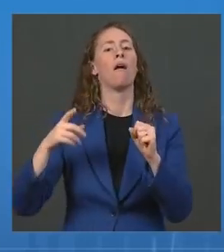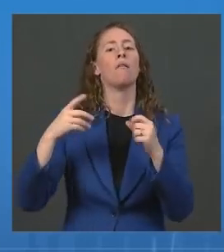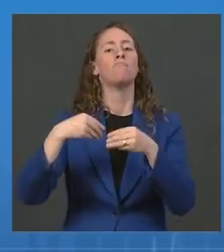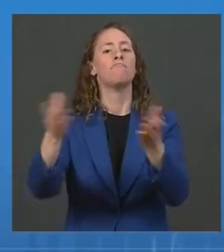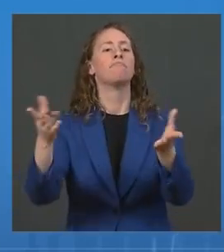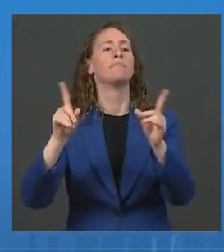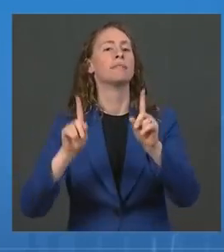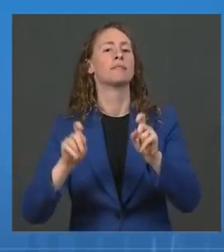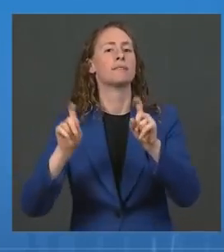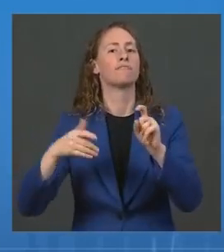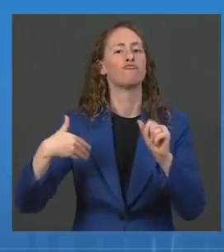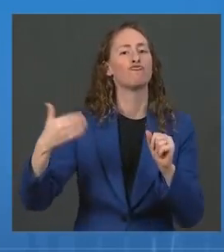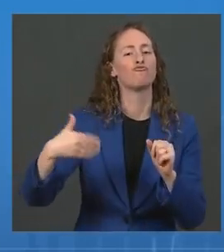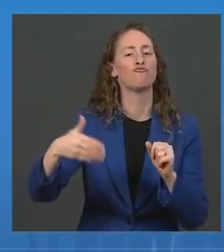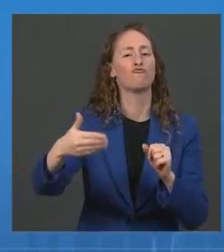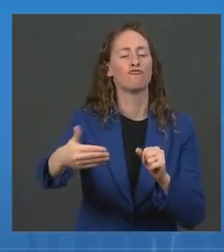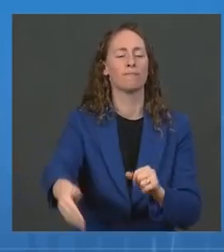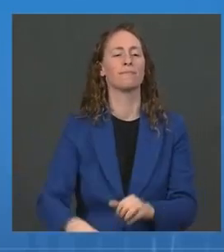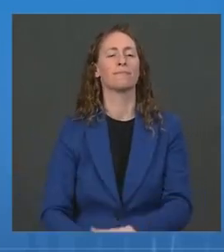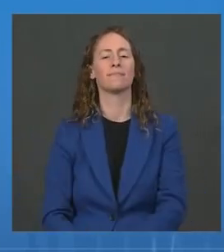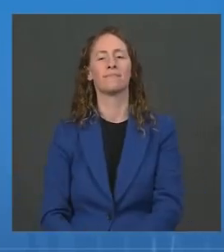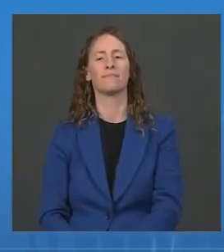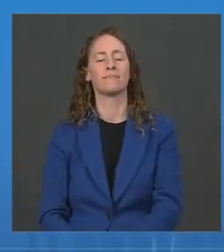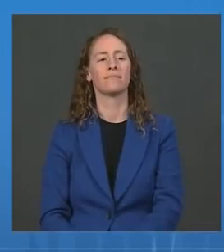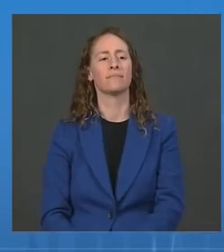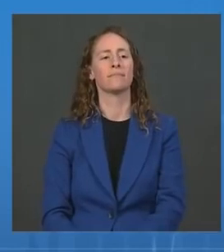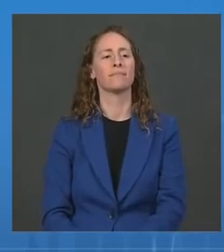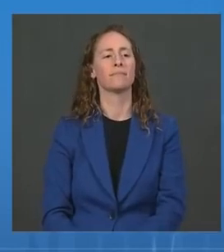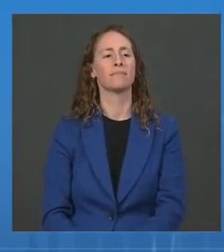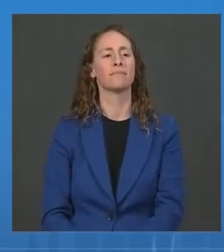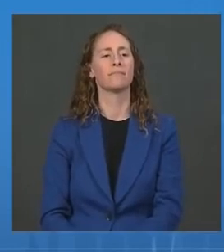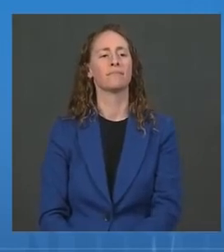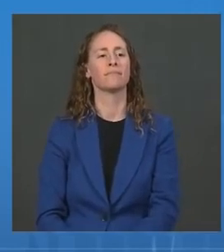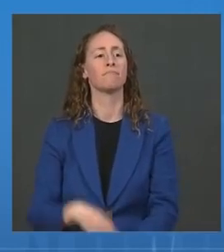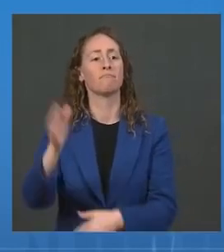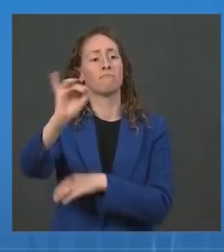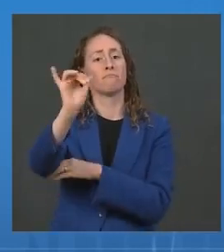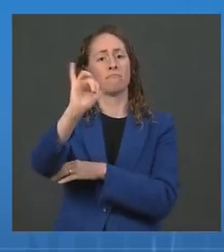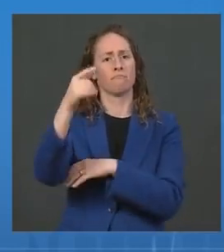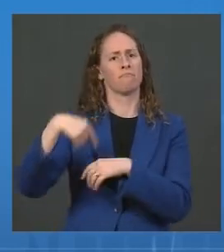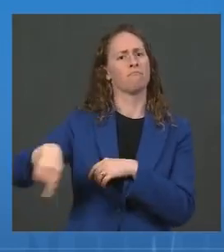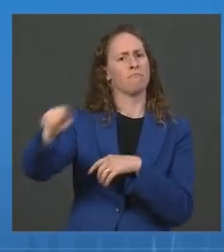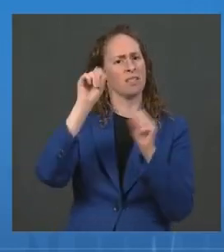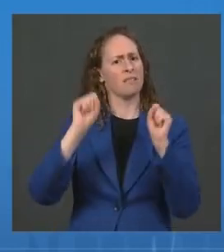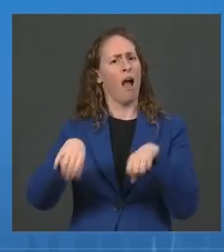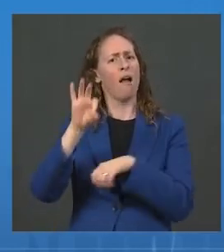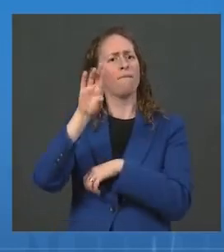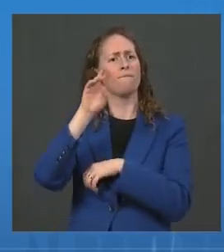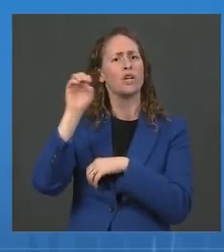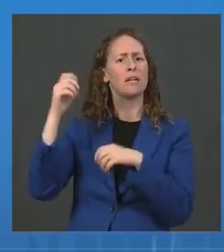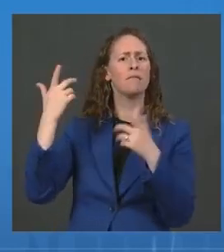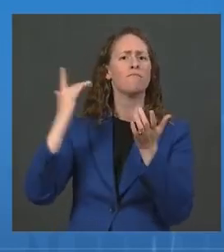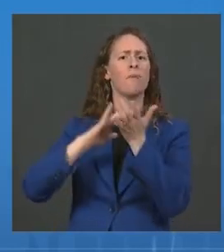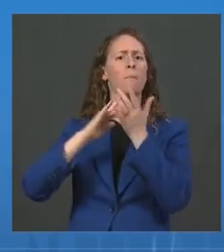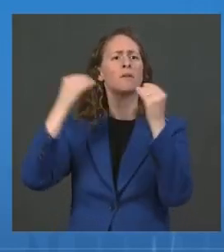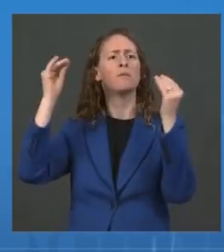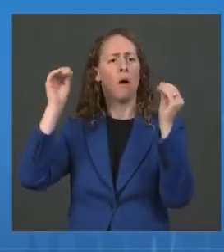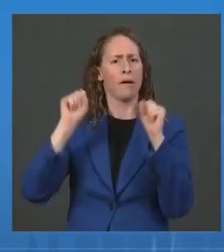by expanding the reach of the free pharmacy testing program to 10,000 local pharmacies around the country,